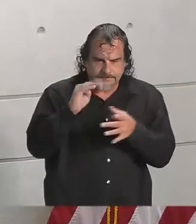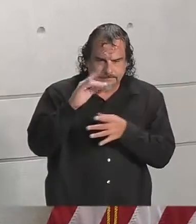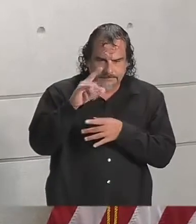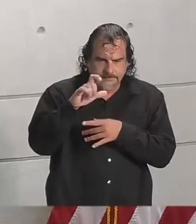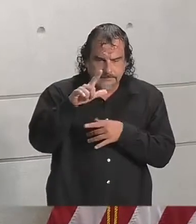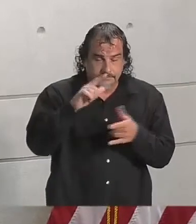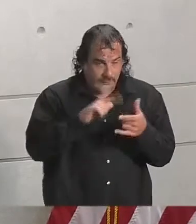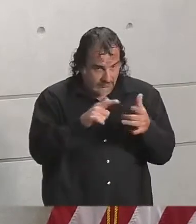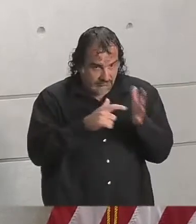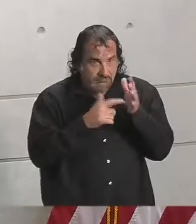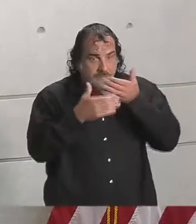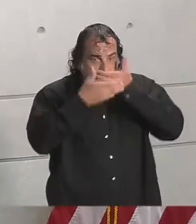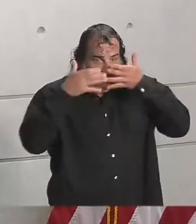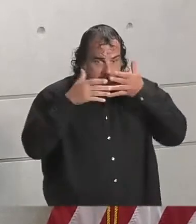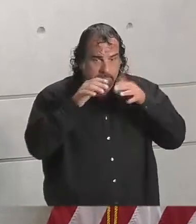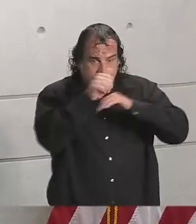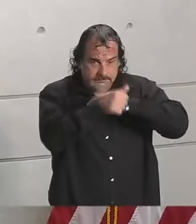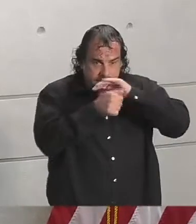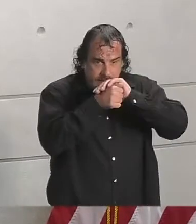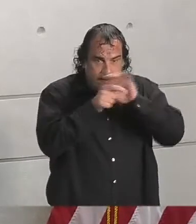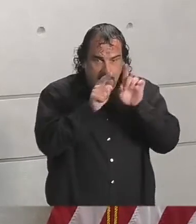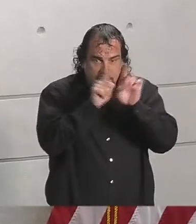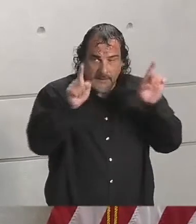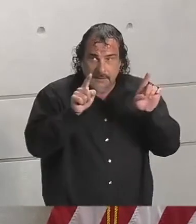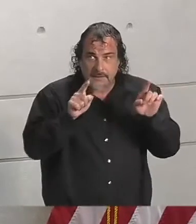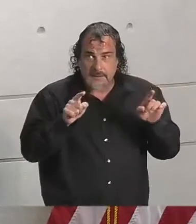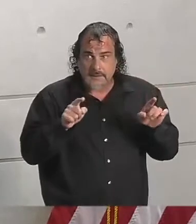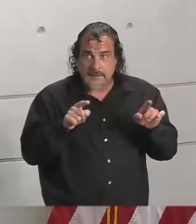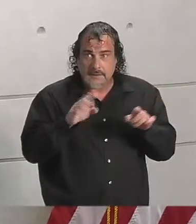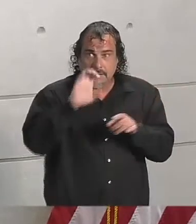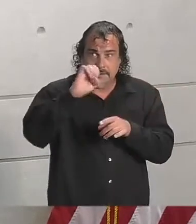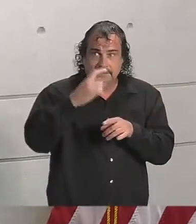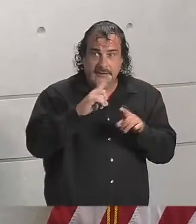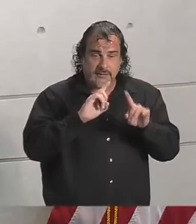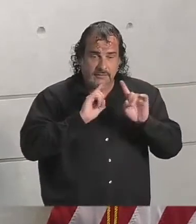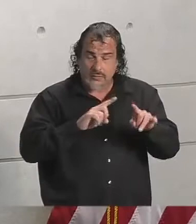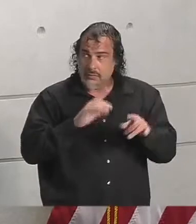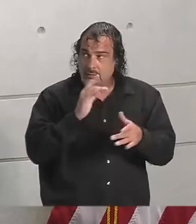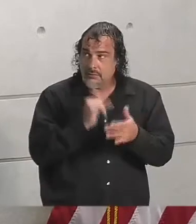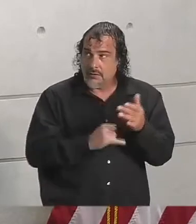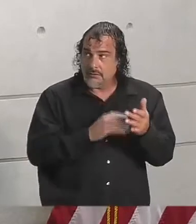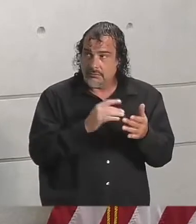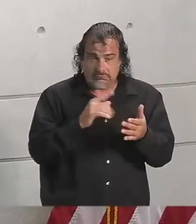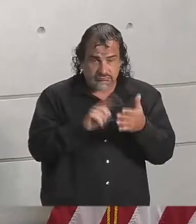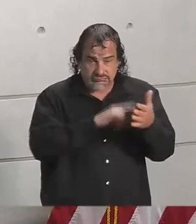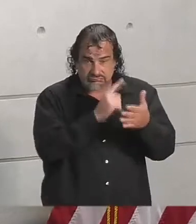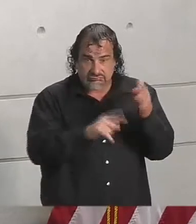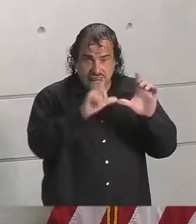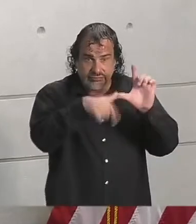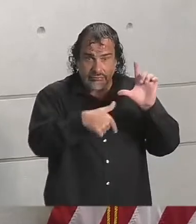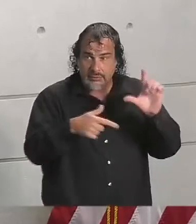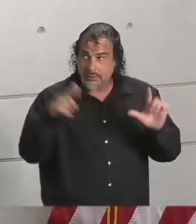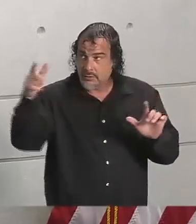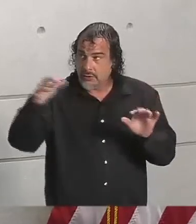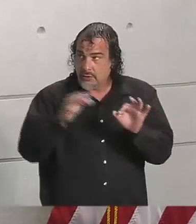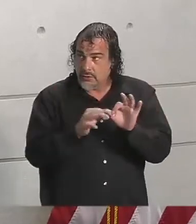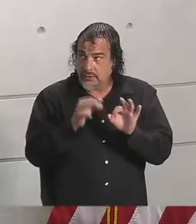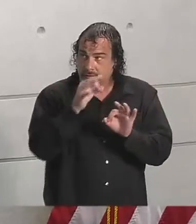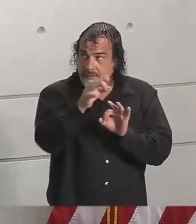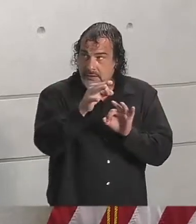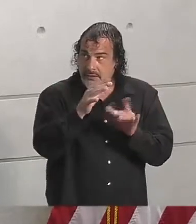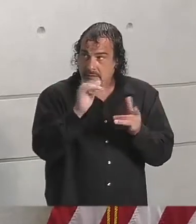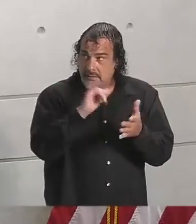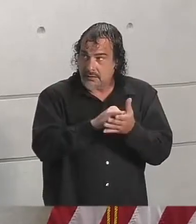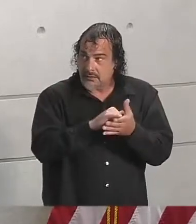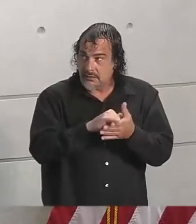want people to wear their masks and continue social distancing. The executive order is about to expire. Are you going to extend that in light of what